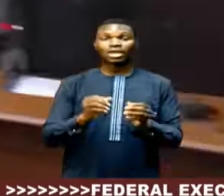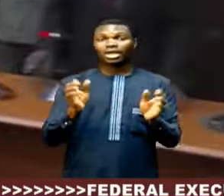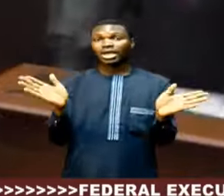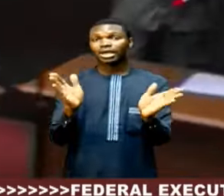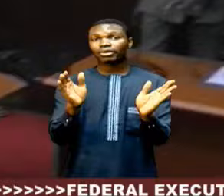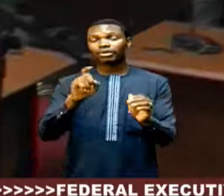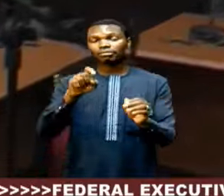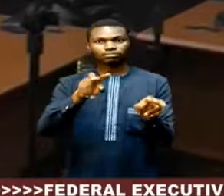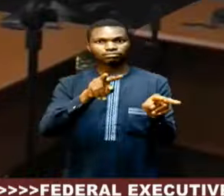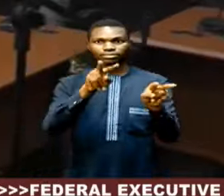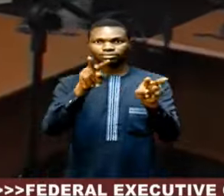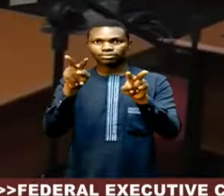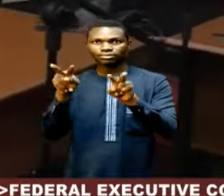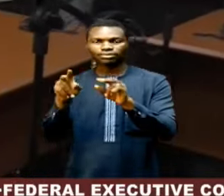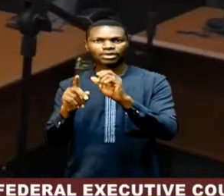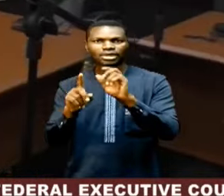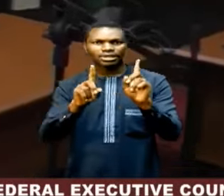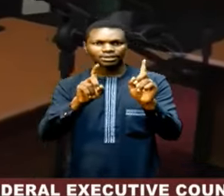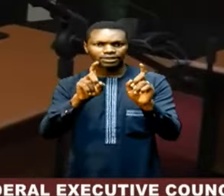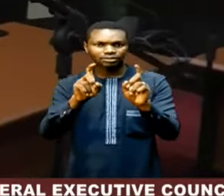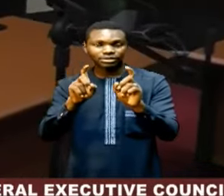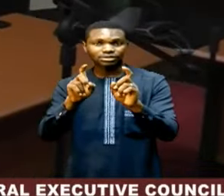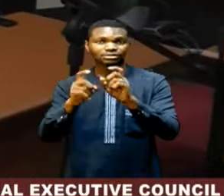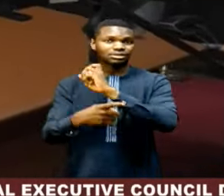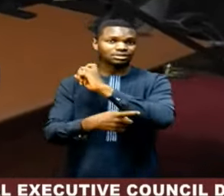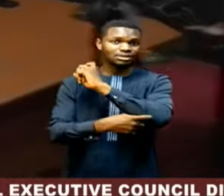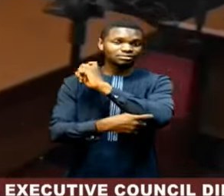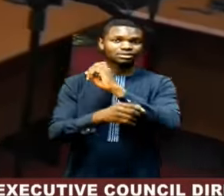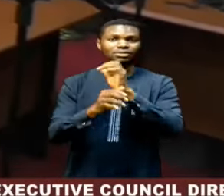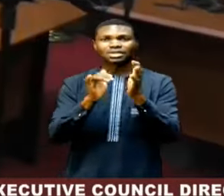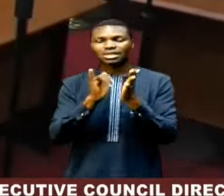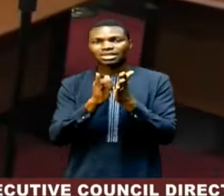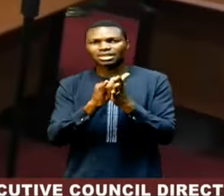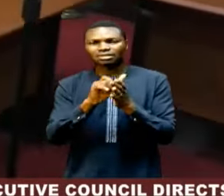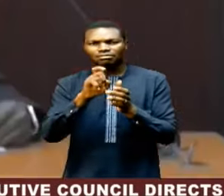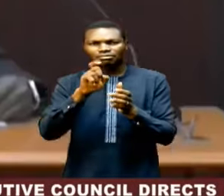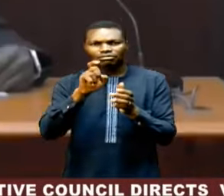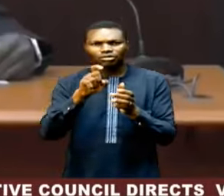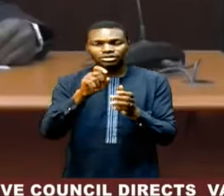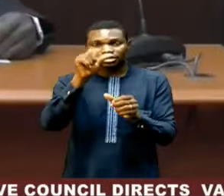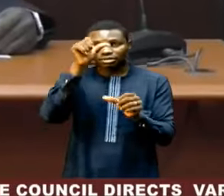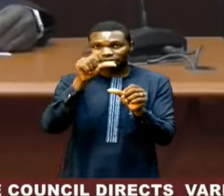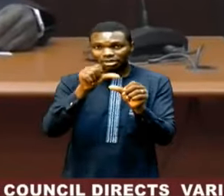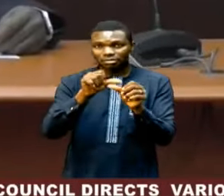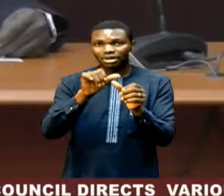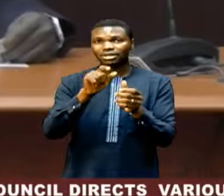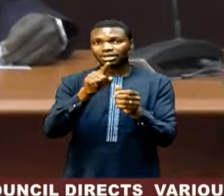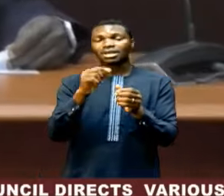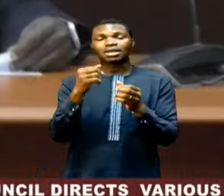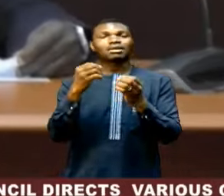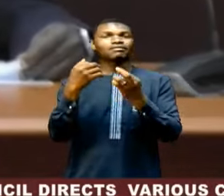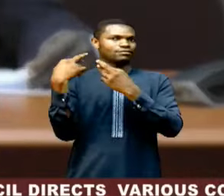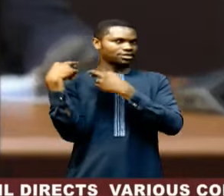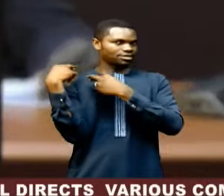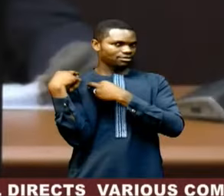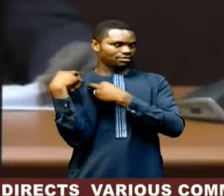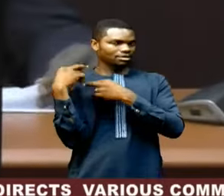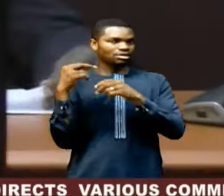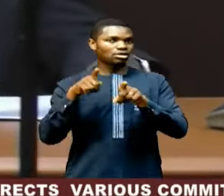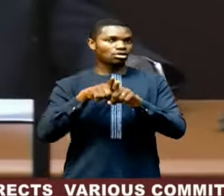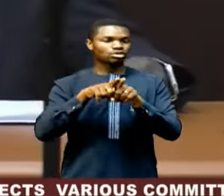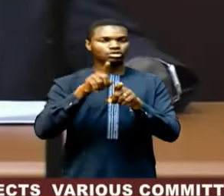against veiled temptations, emphasizing the preservation of his reputation and integrity as imperative